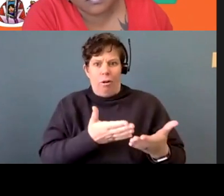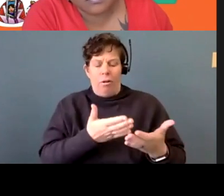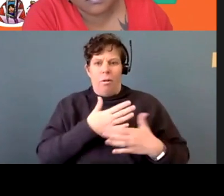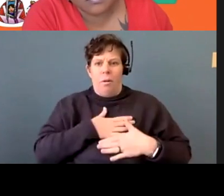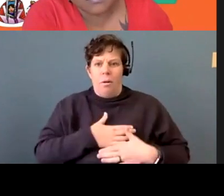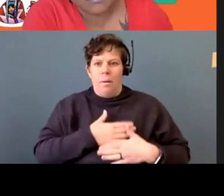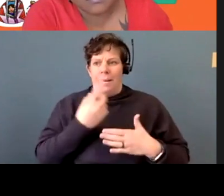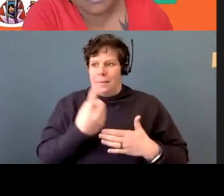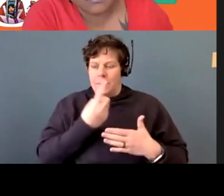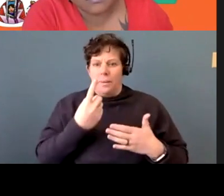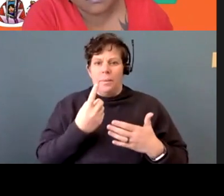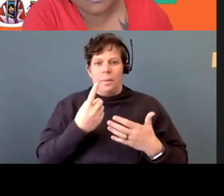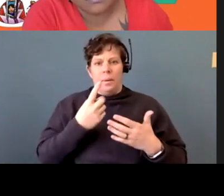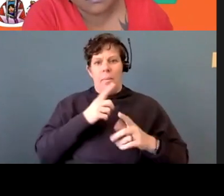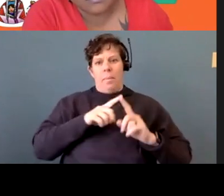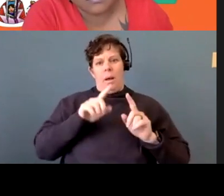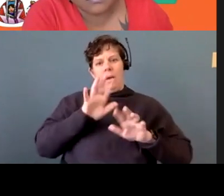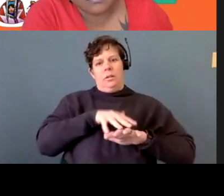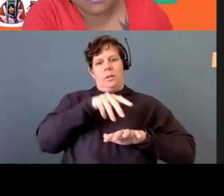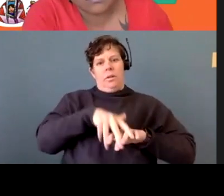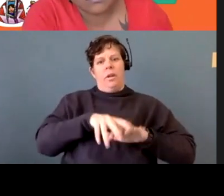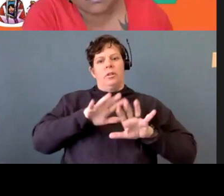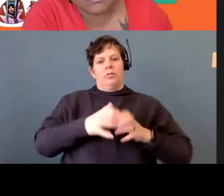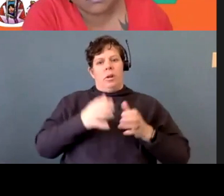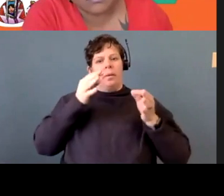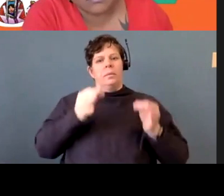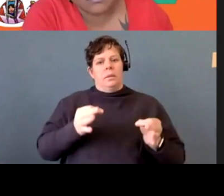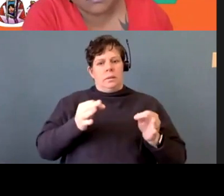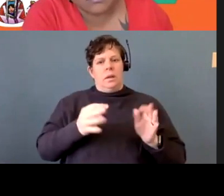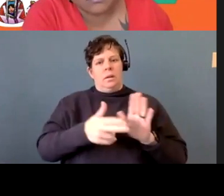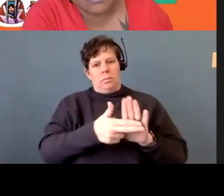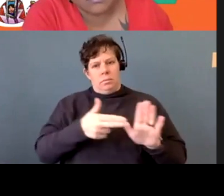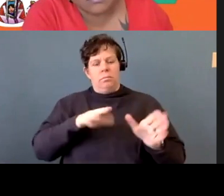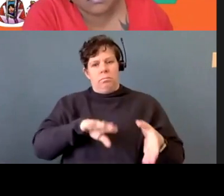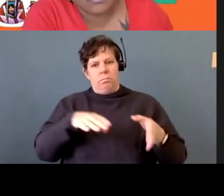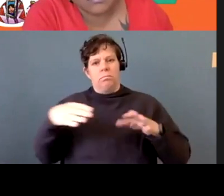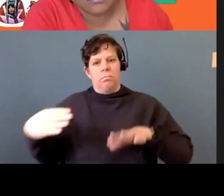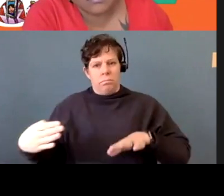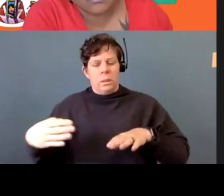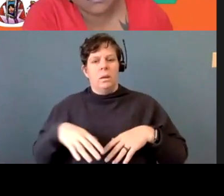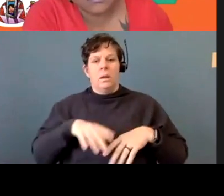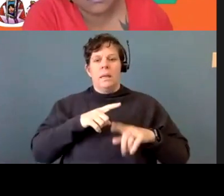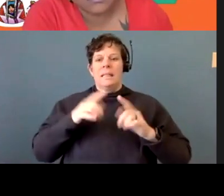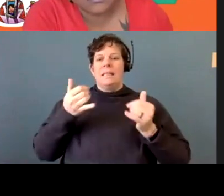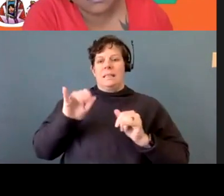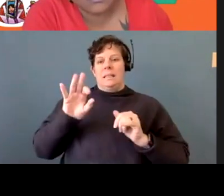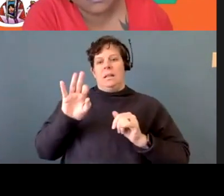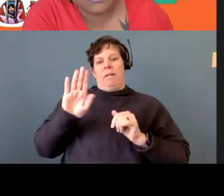they, they closed it, but it's still open within the FBI. But, um,